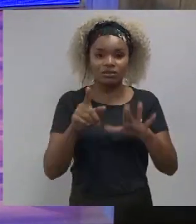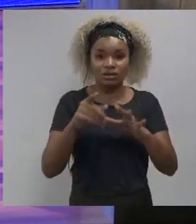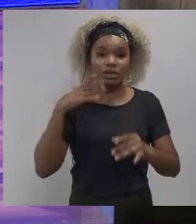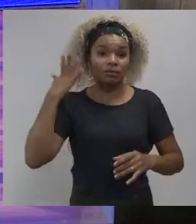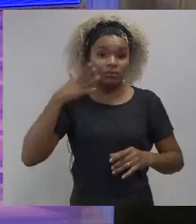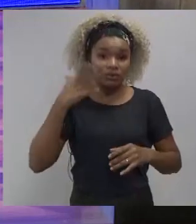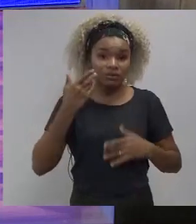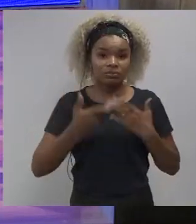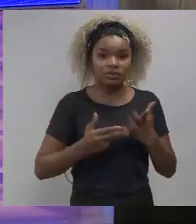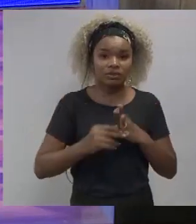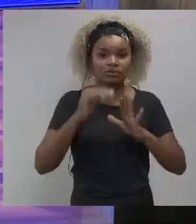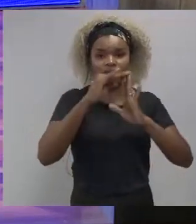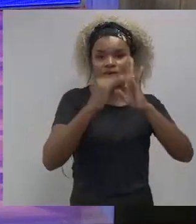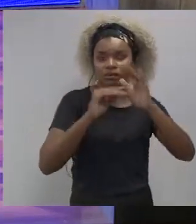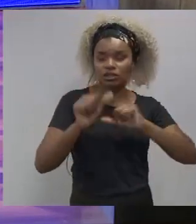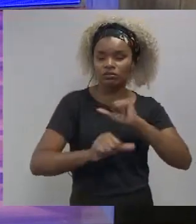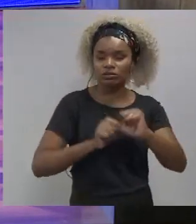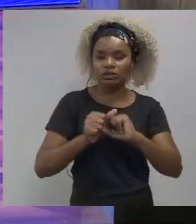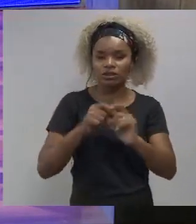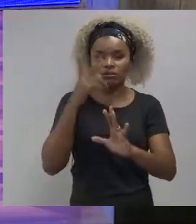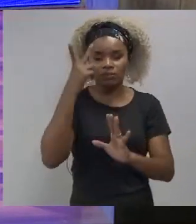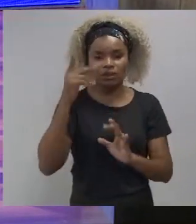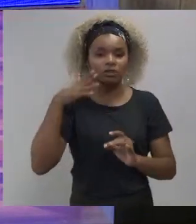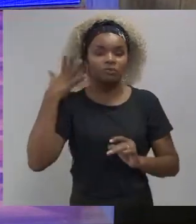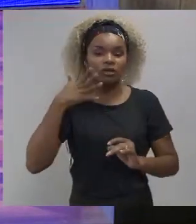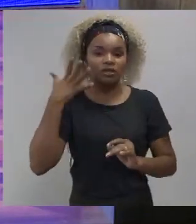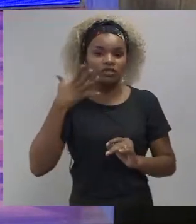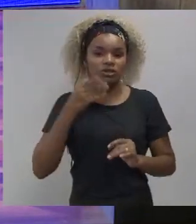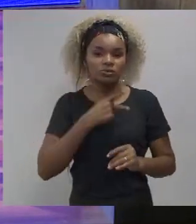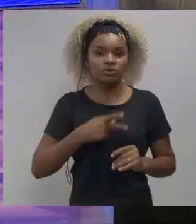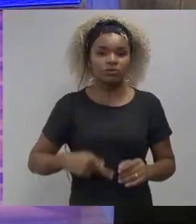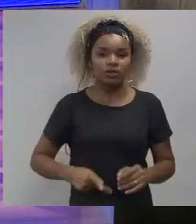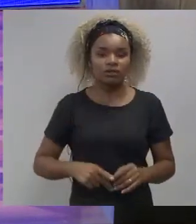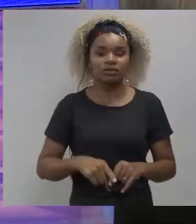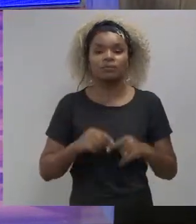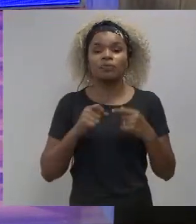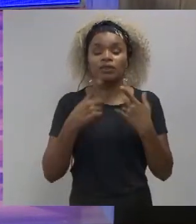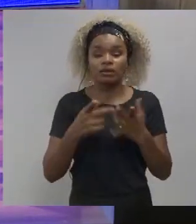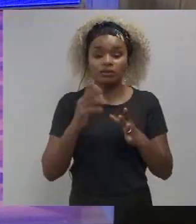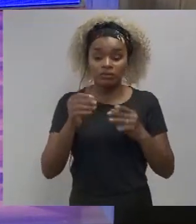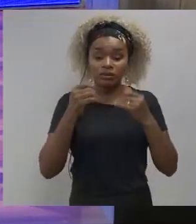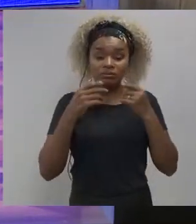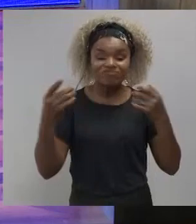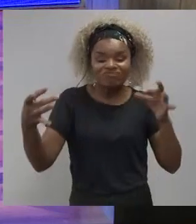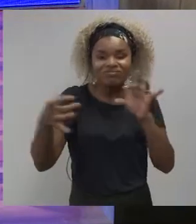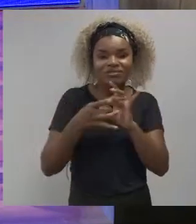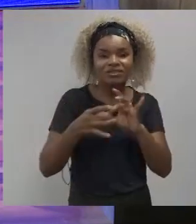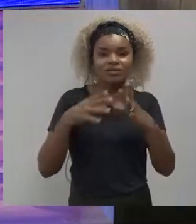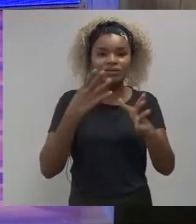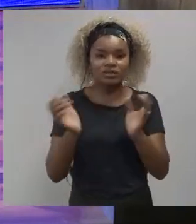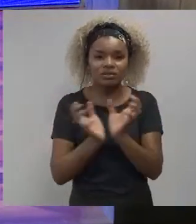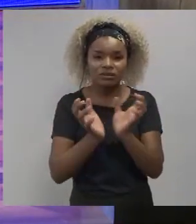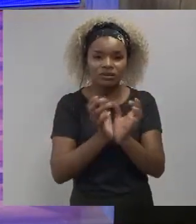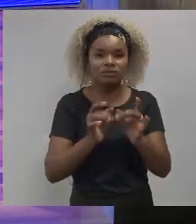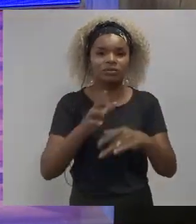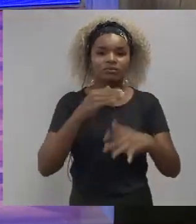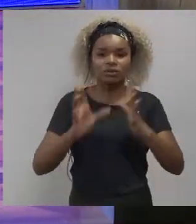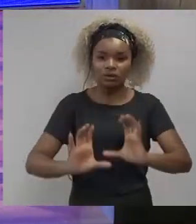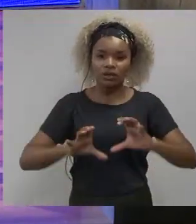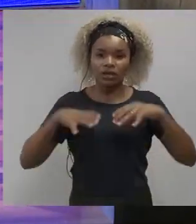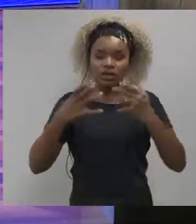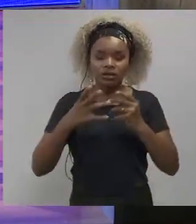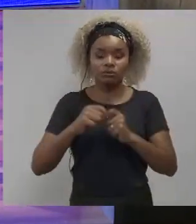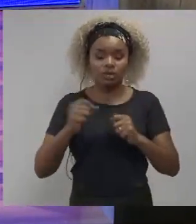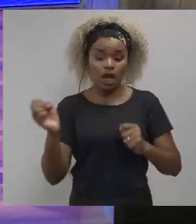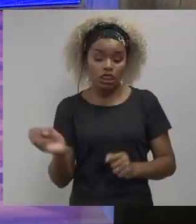driven like a top-down change in budget or policy do you get it with a bottom-up approach where teams are encouraged to come up with new